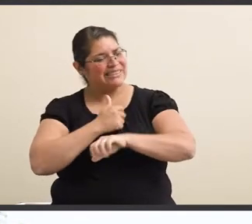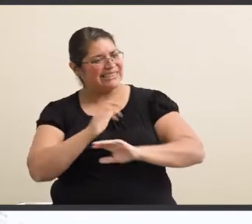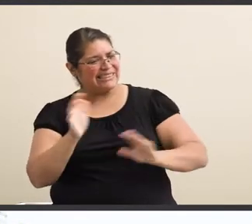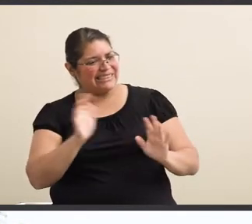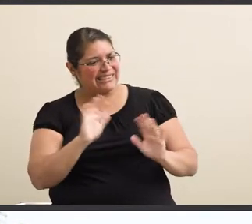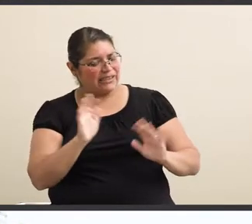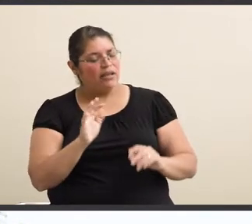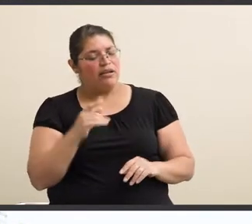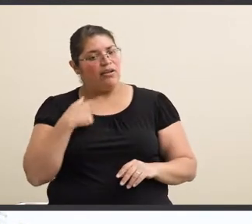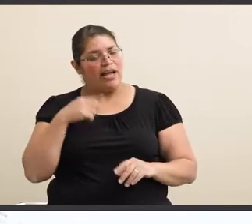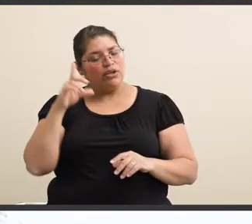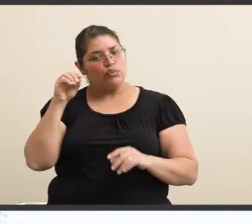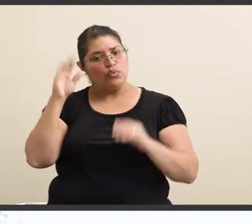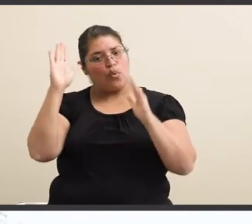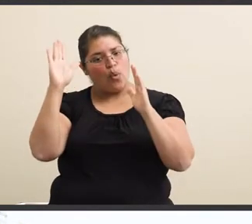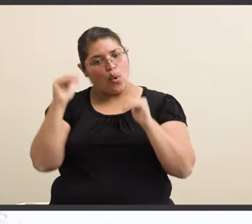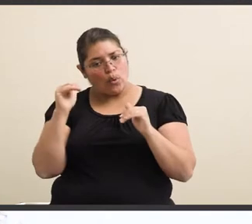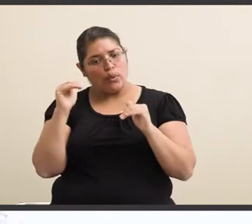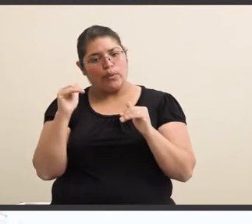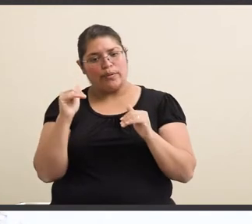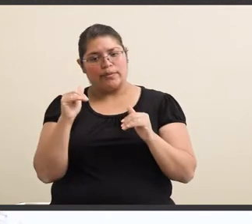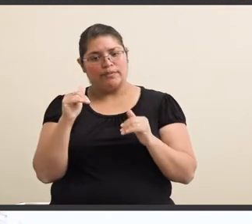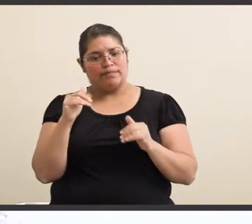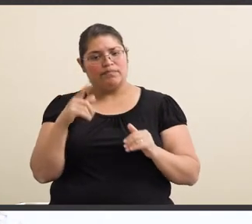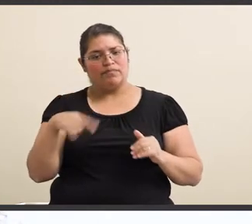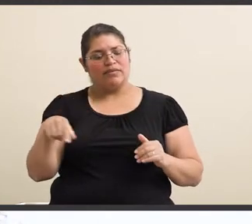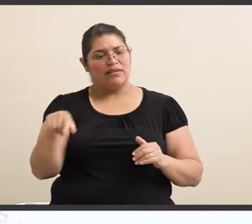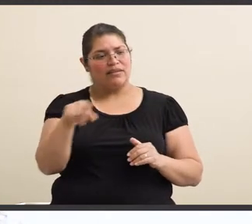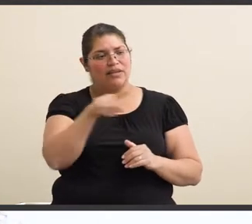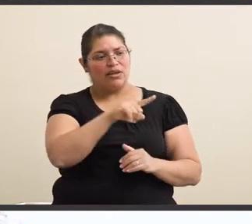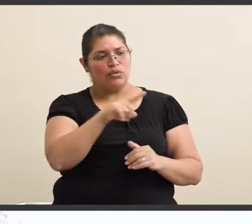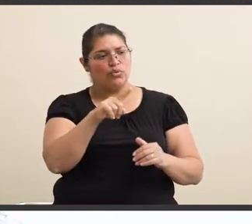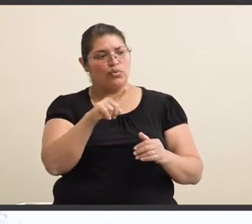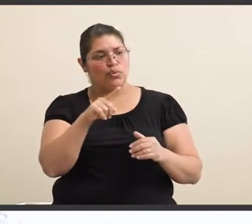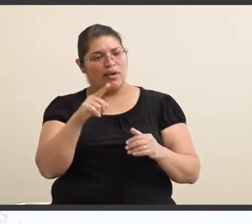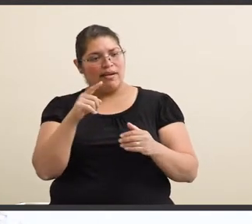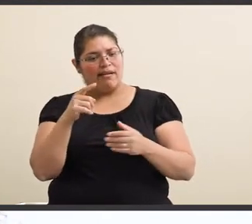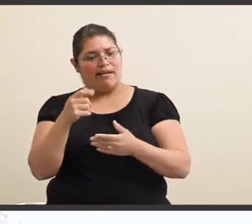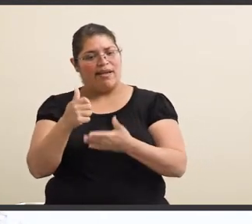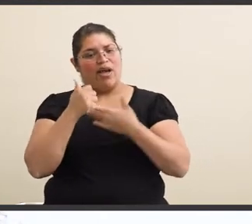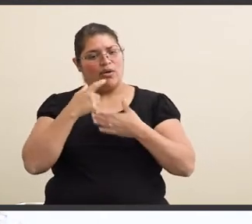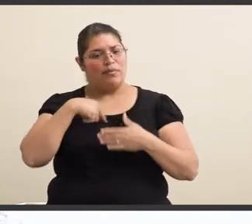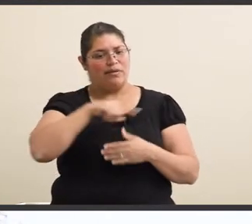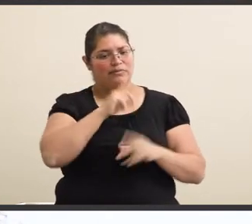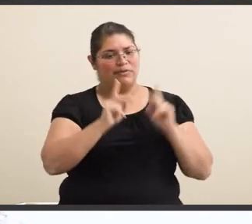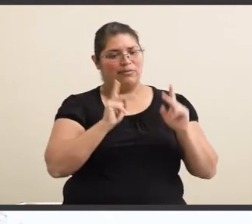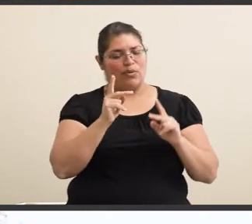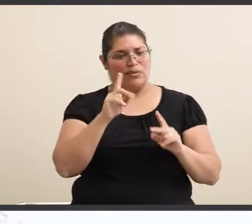I do hope that you know what impact you're making on people like ourselves.